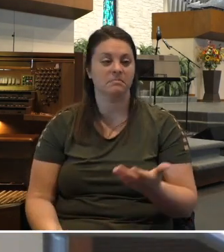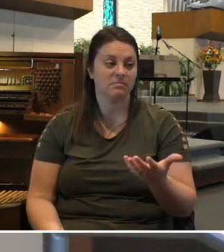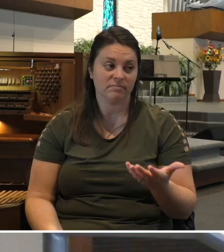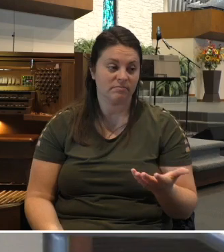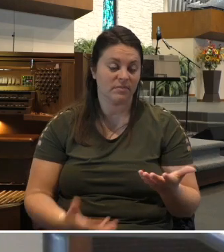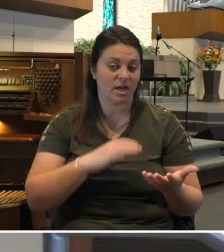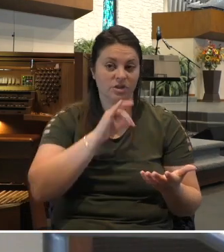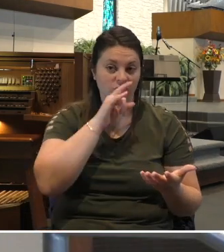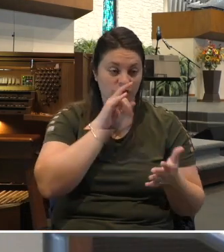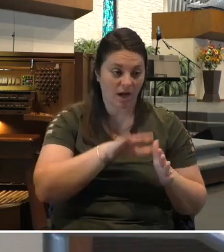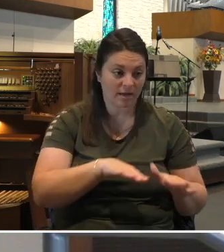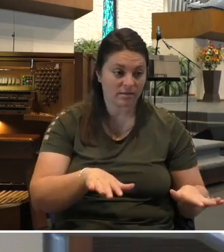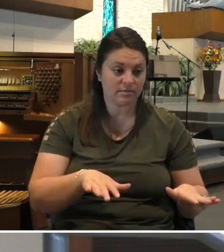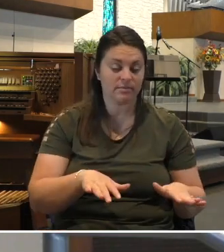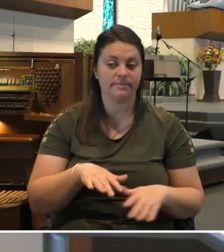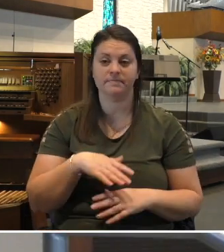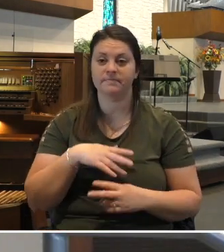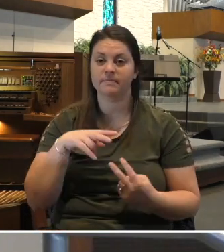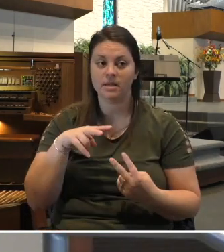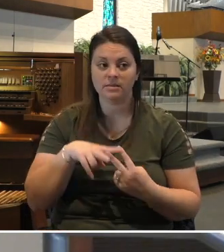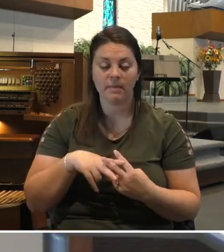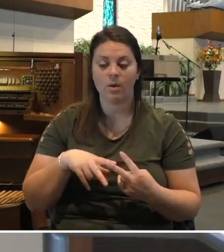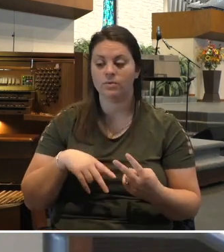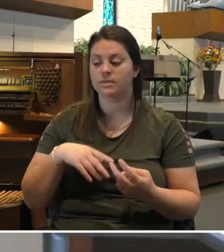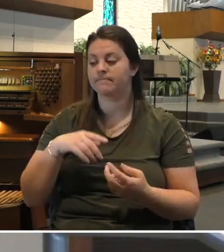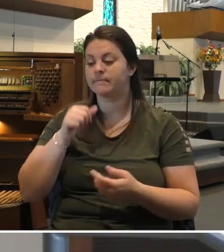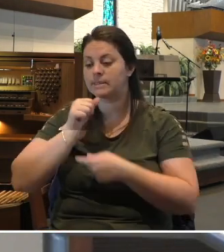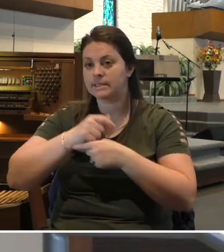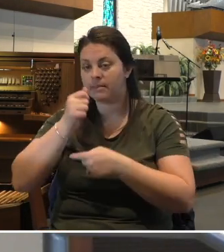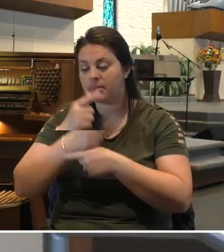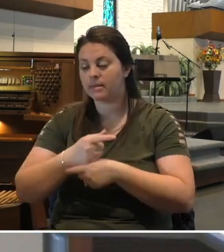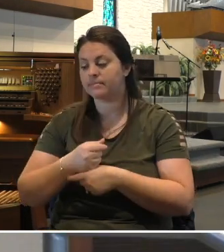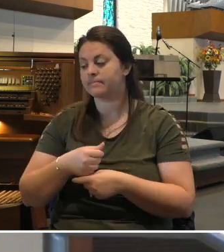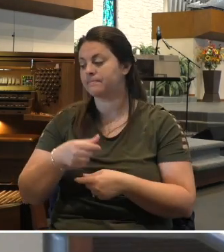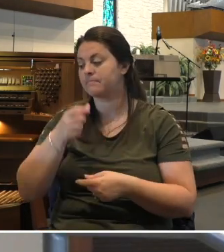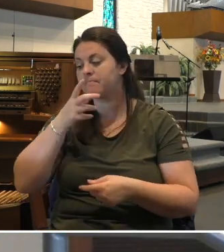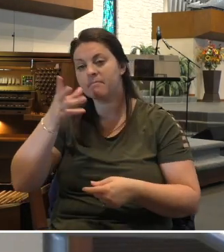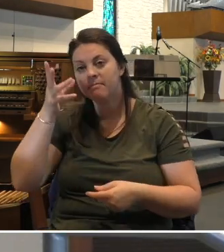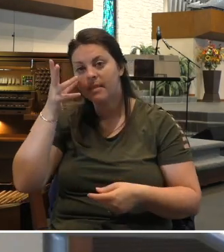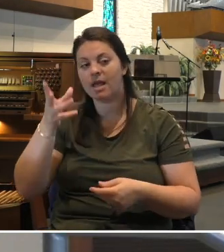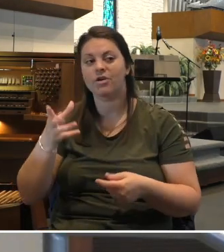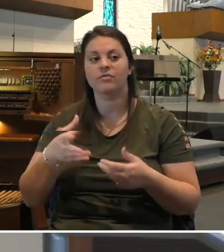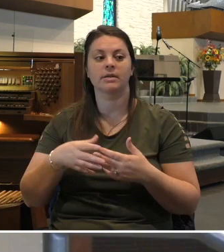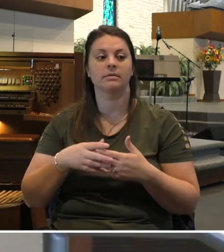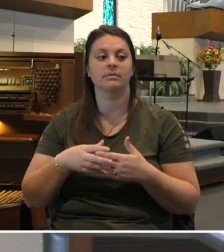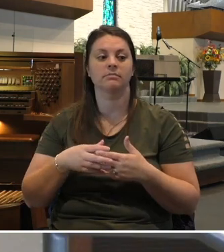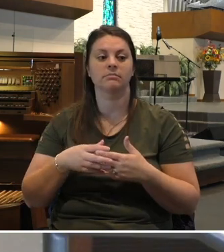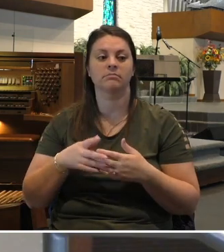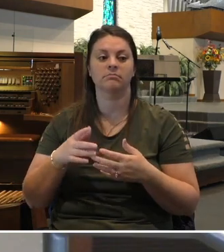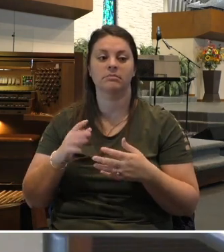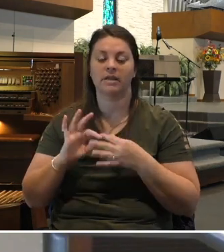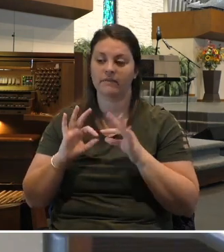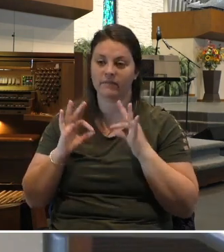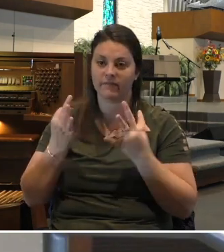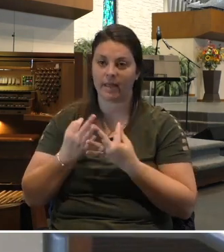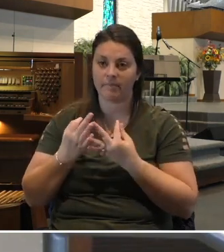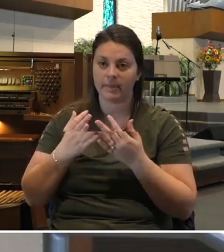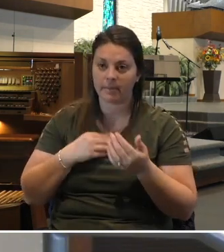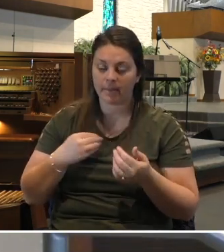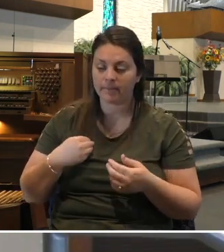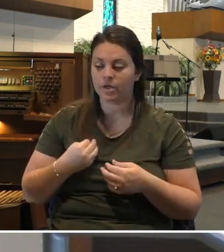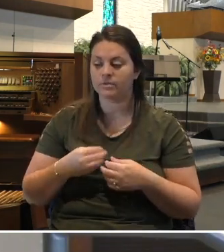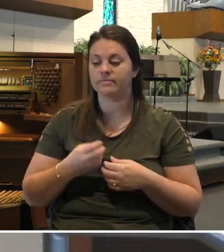or your spouse, a sibling, a parent, a relative, a friend,